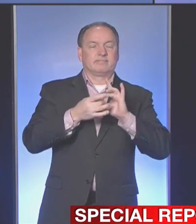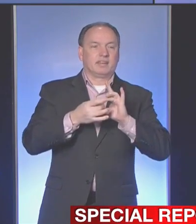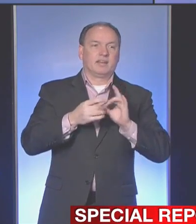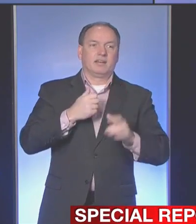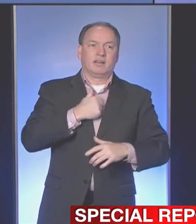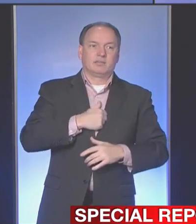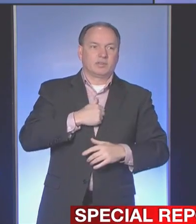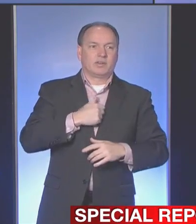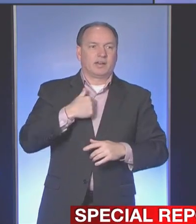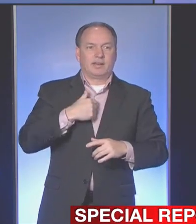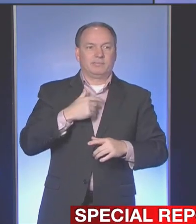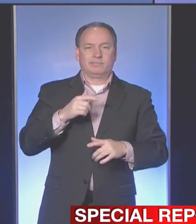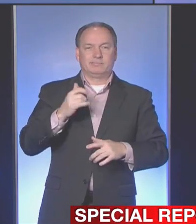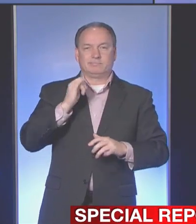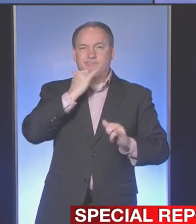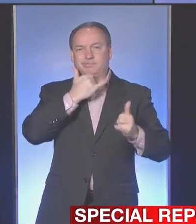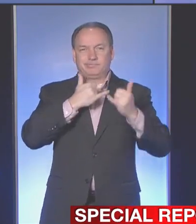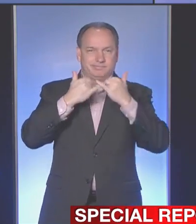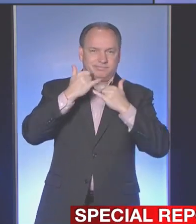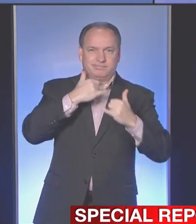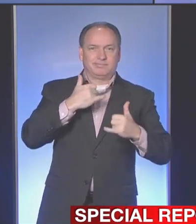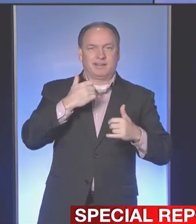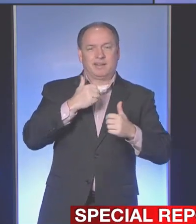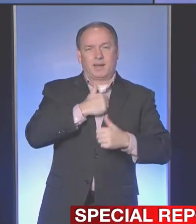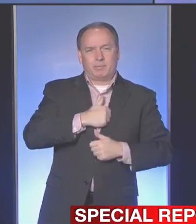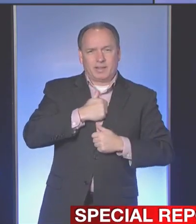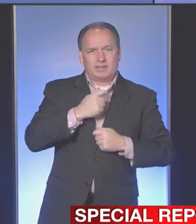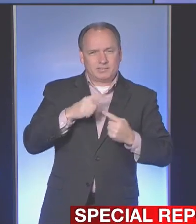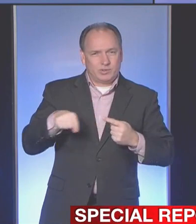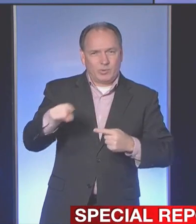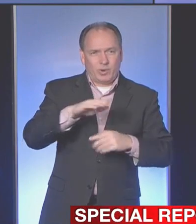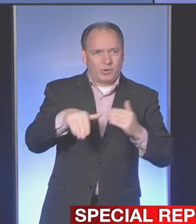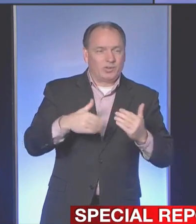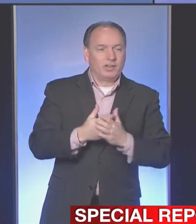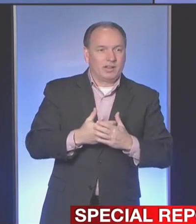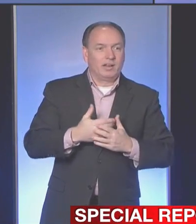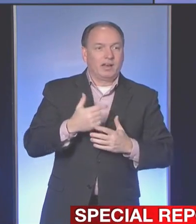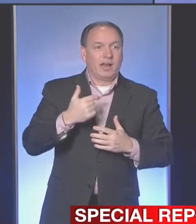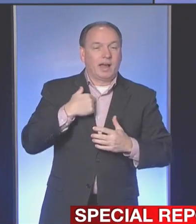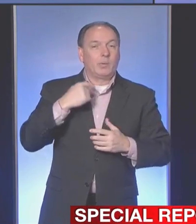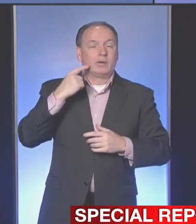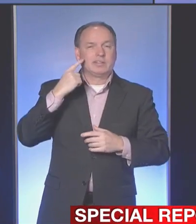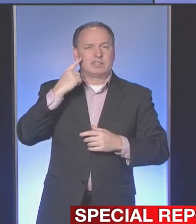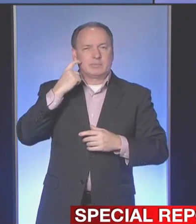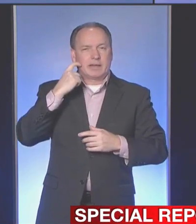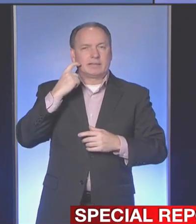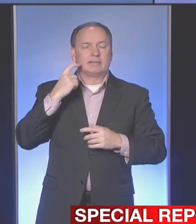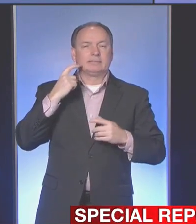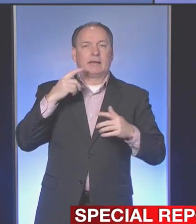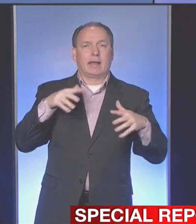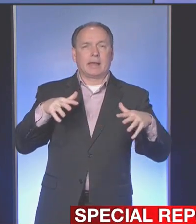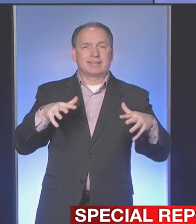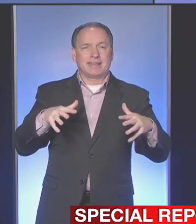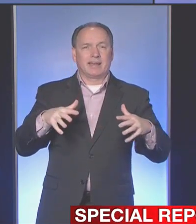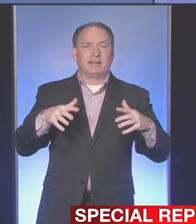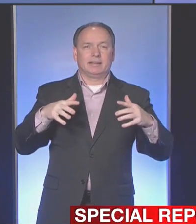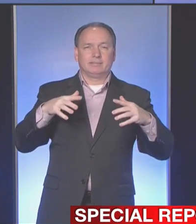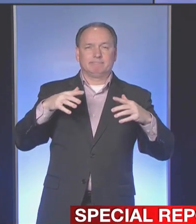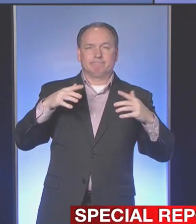I'm sorry. I keep messing this up. I apologize very much to you all. I would suspect anxiety would be high on that list